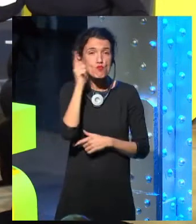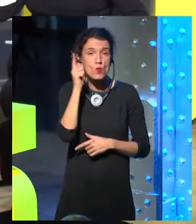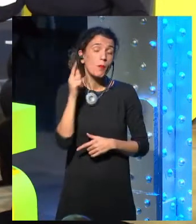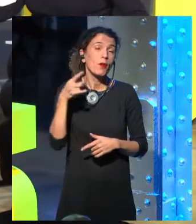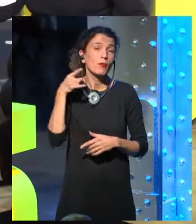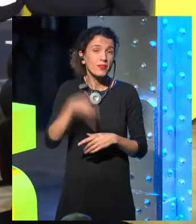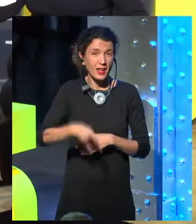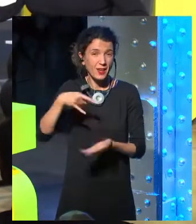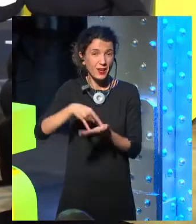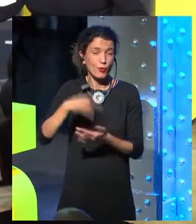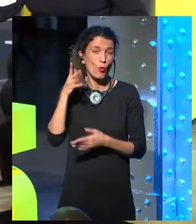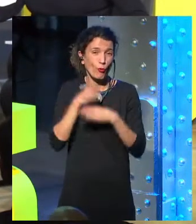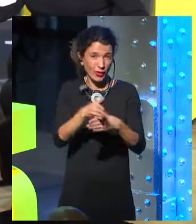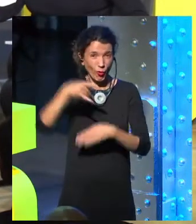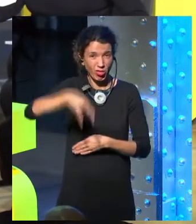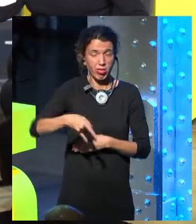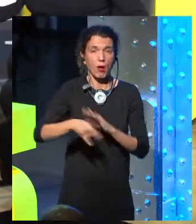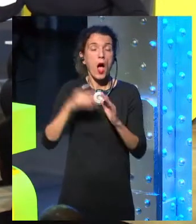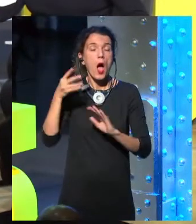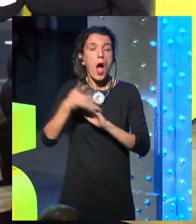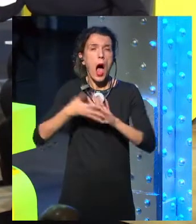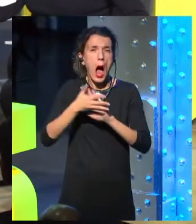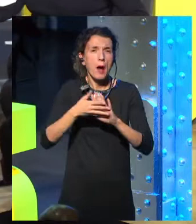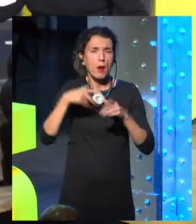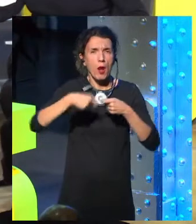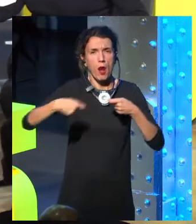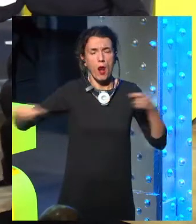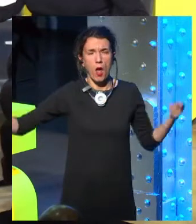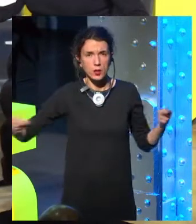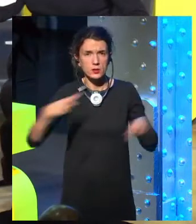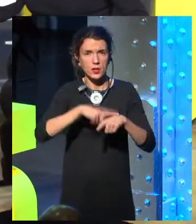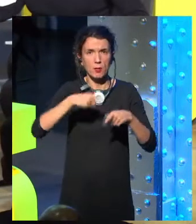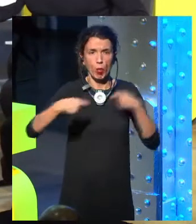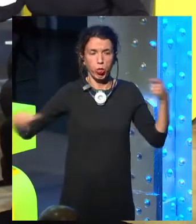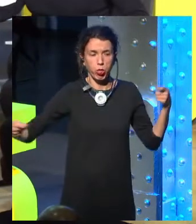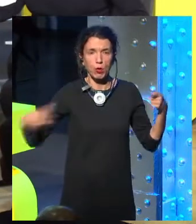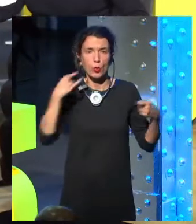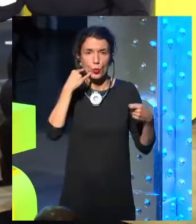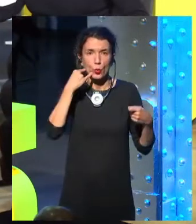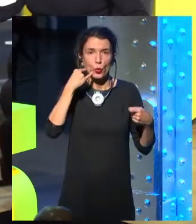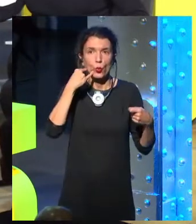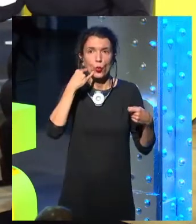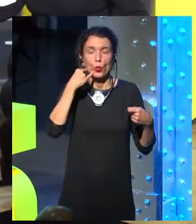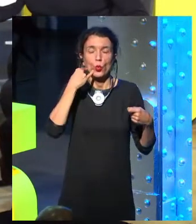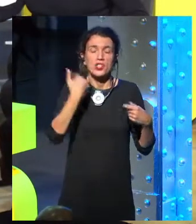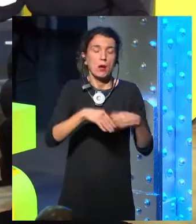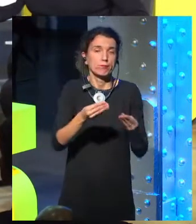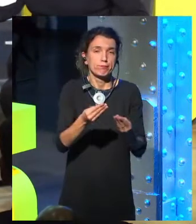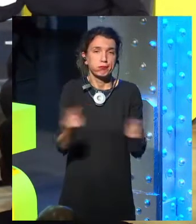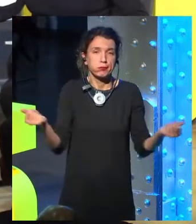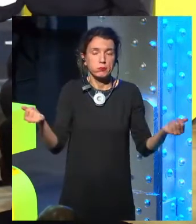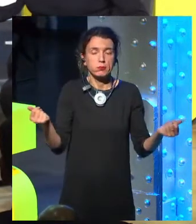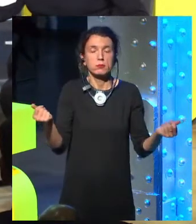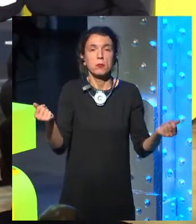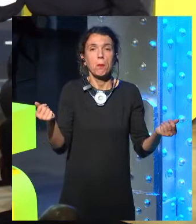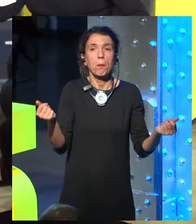we, you know, just be careful and don't let... It's really hard if you're a parent because you don't have any time. But I see parents just